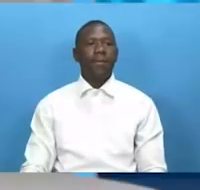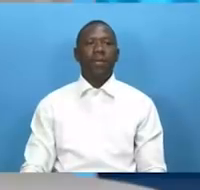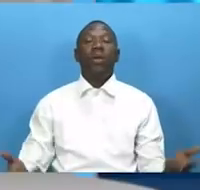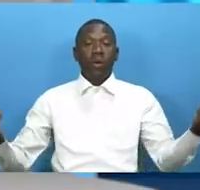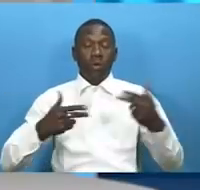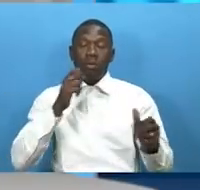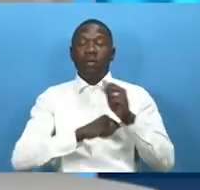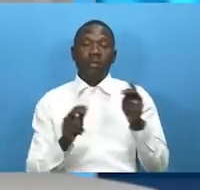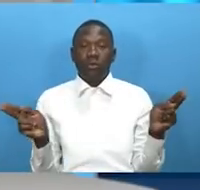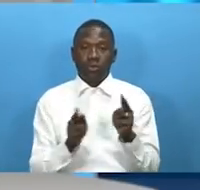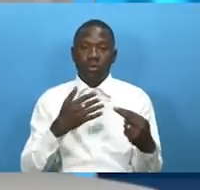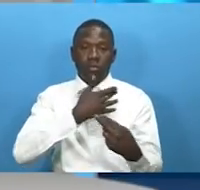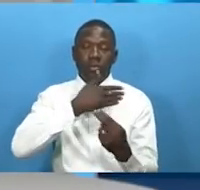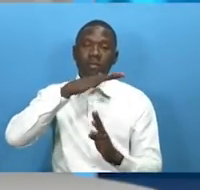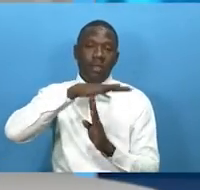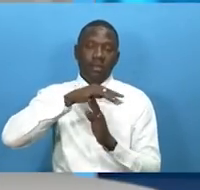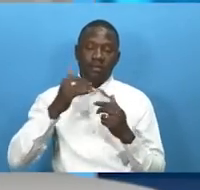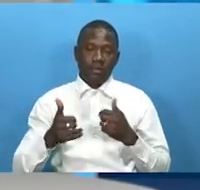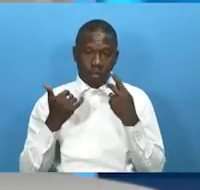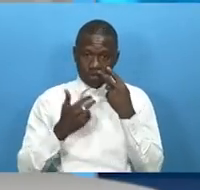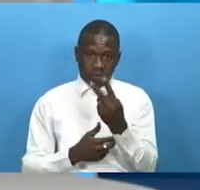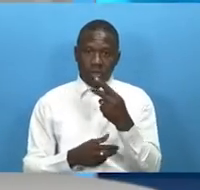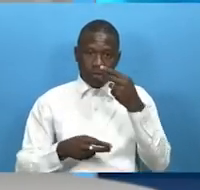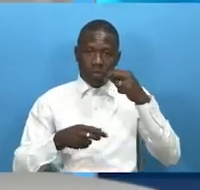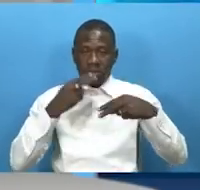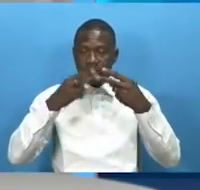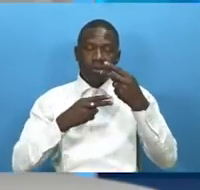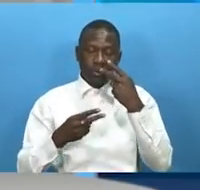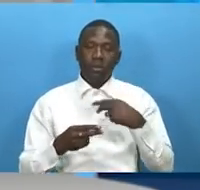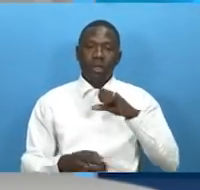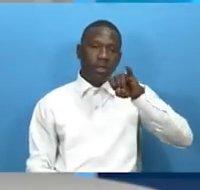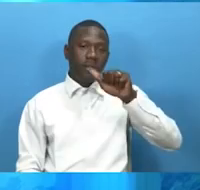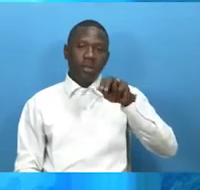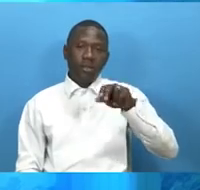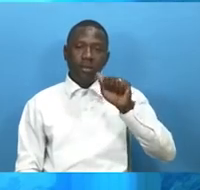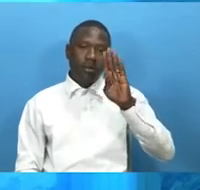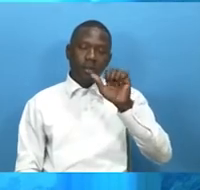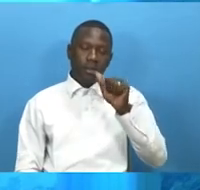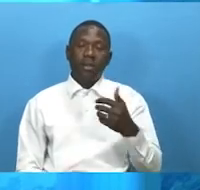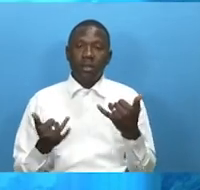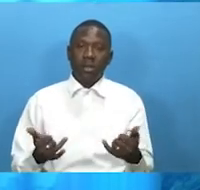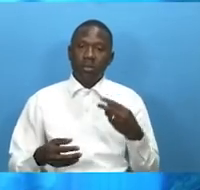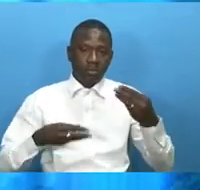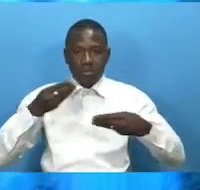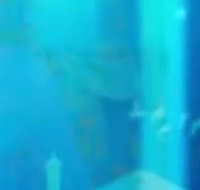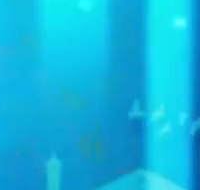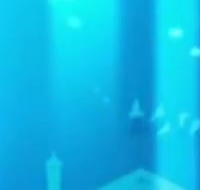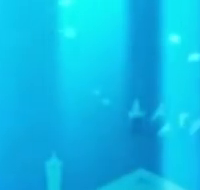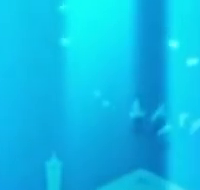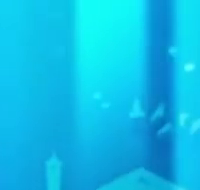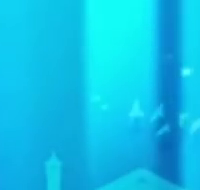welcome back from that short break if you're just tuning in you're watching q tv news and i am jennifer so now on to business news